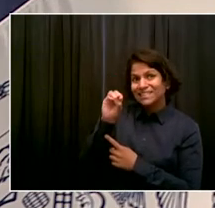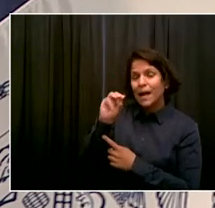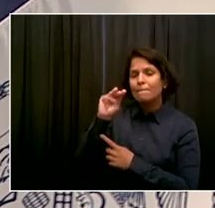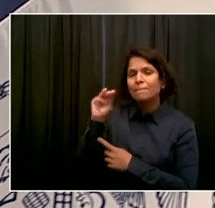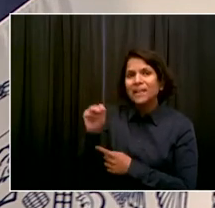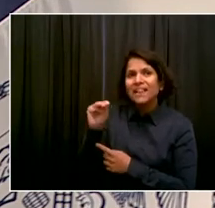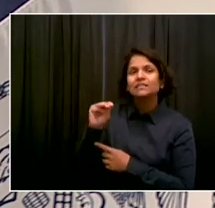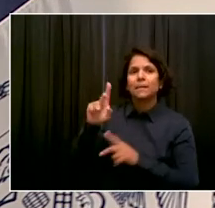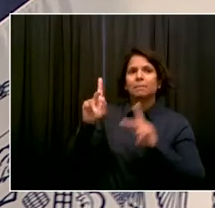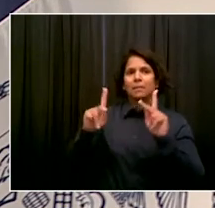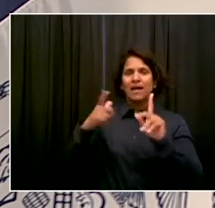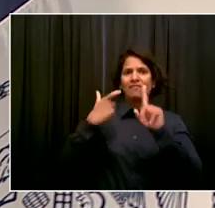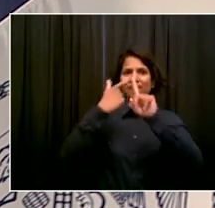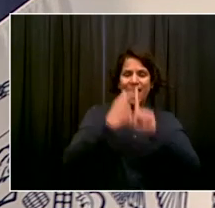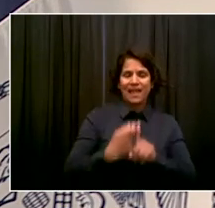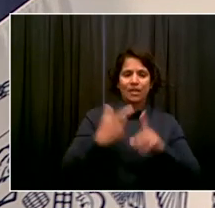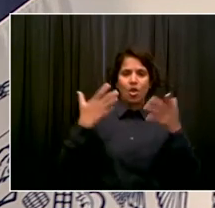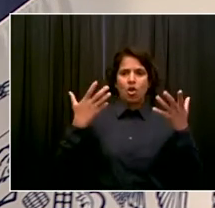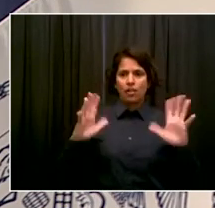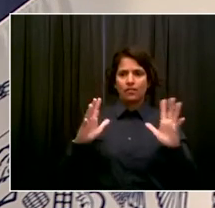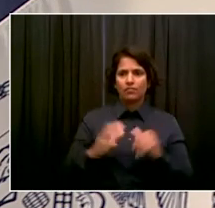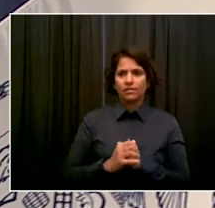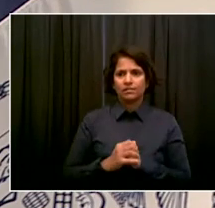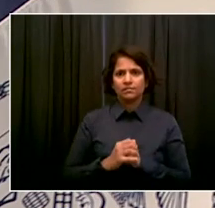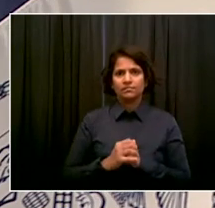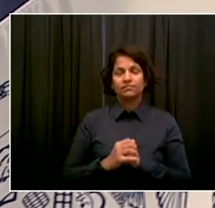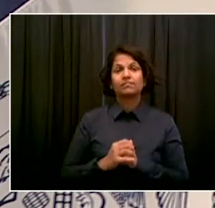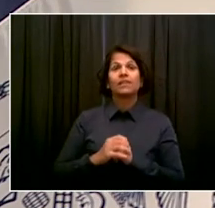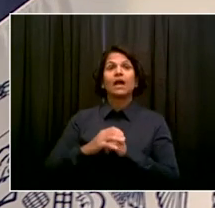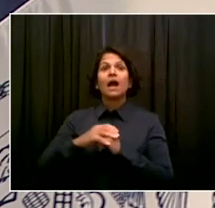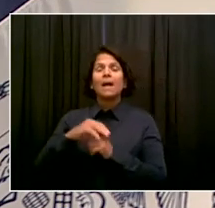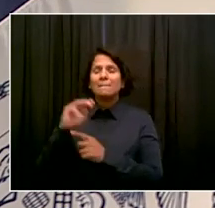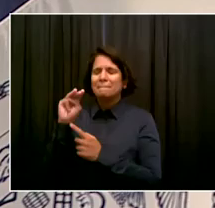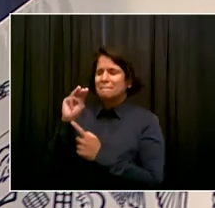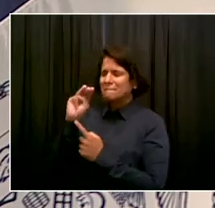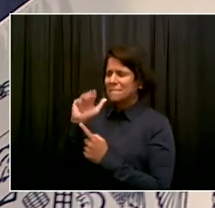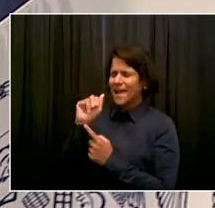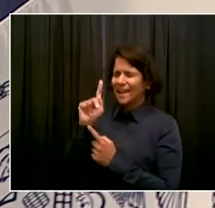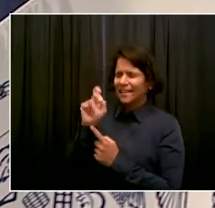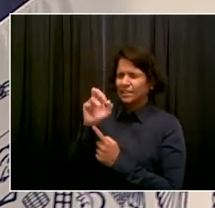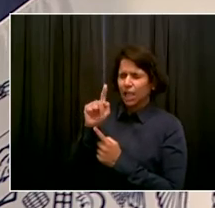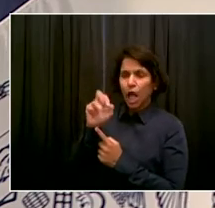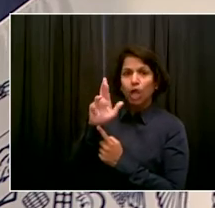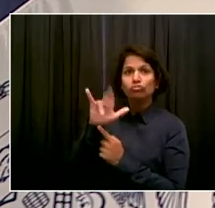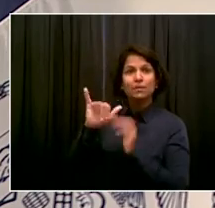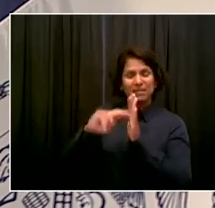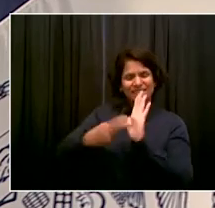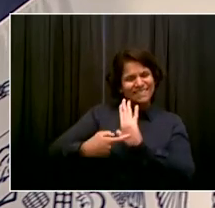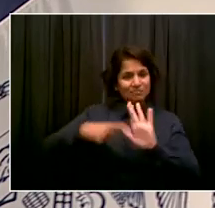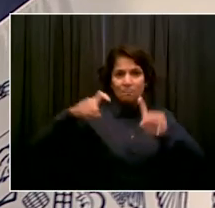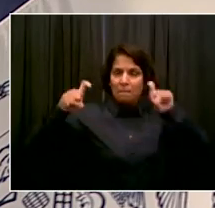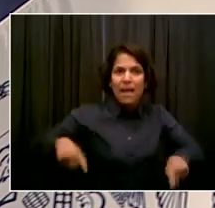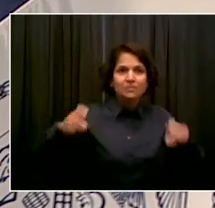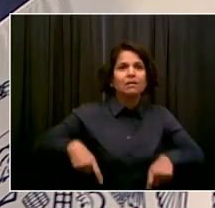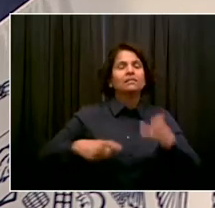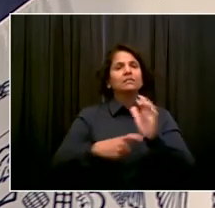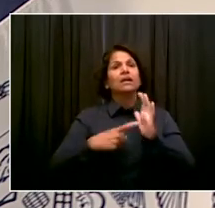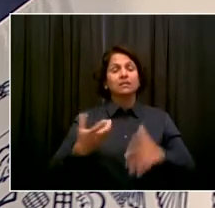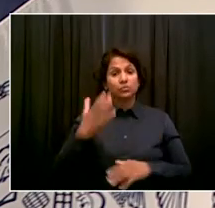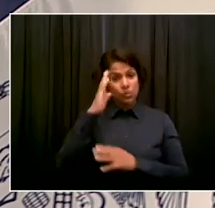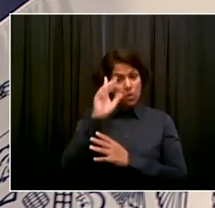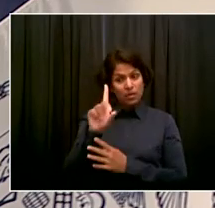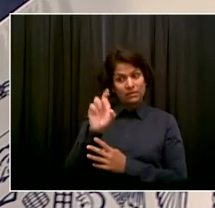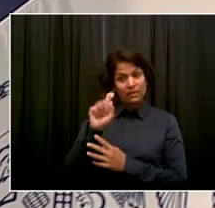necessary, given the pace of the Delta variant right now. Go ahead, Derek. And I also wanted to ask,